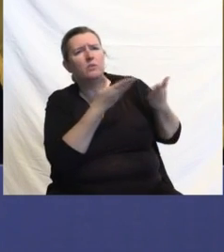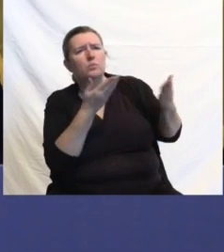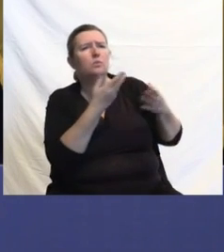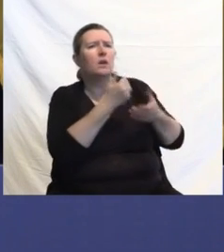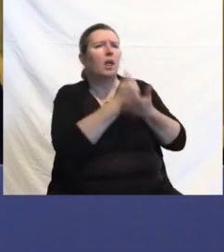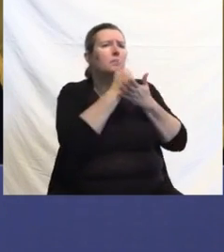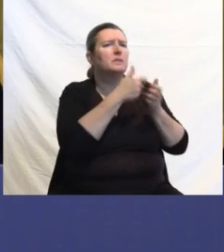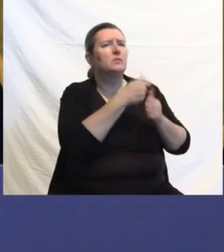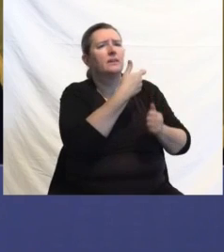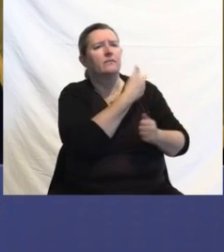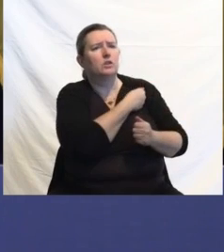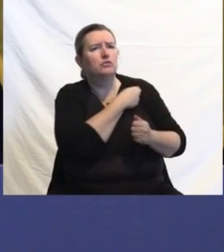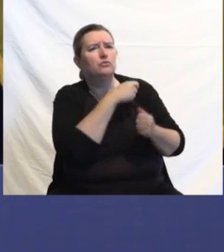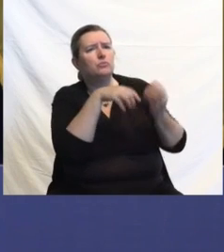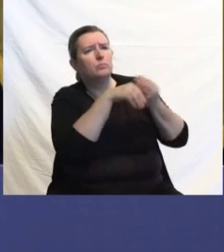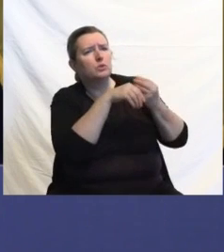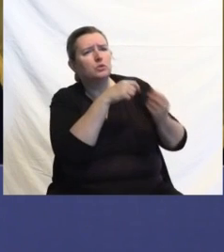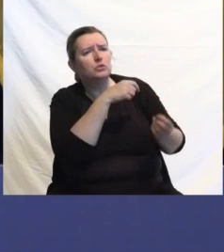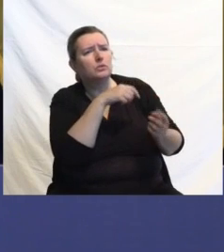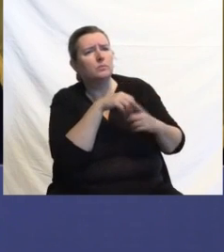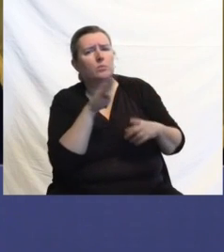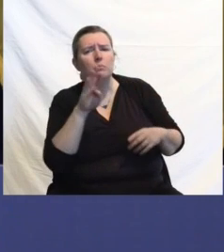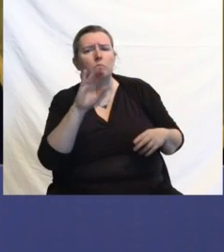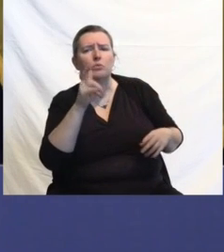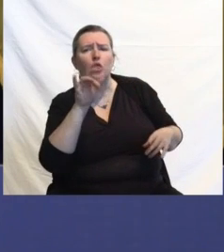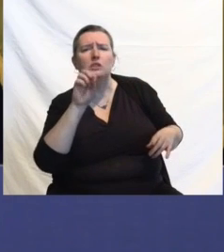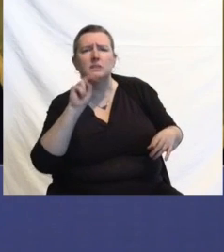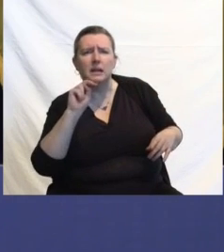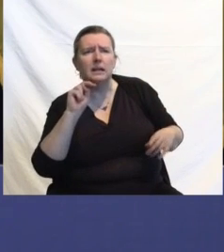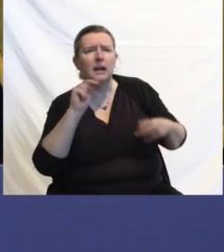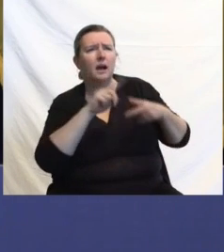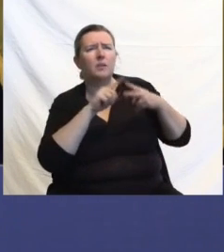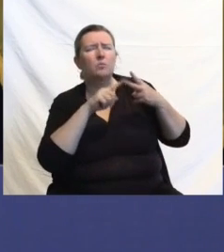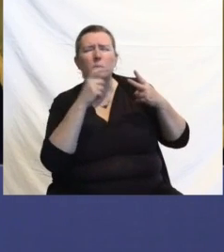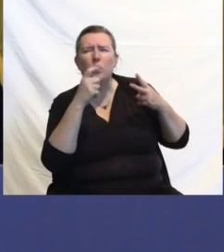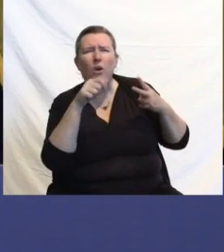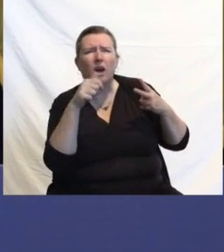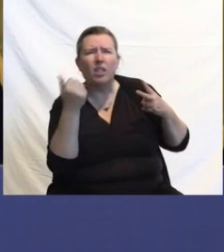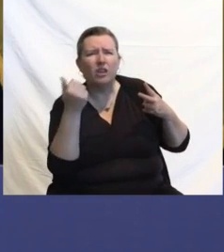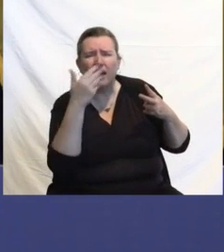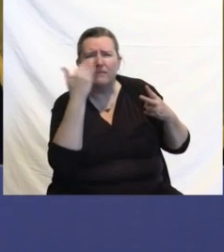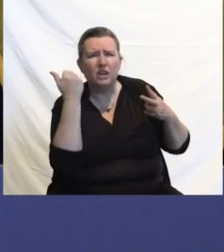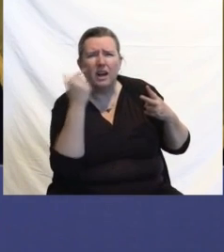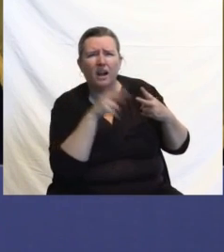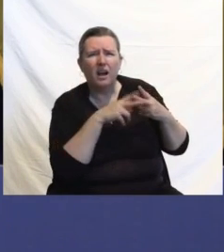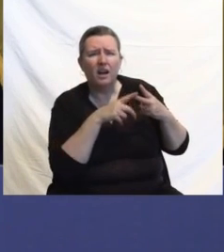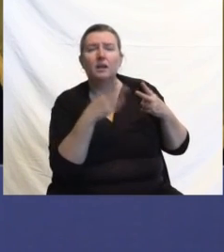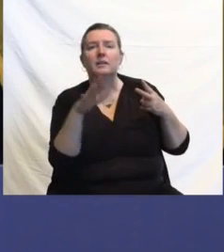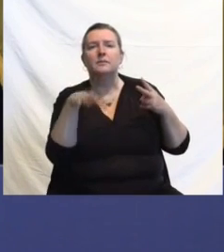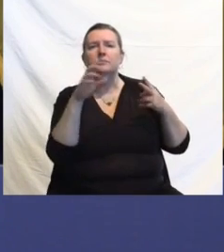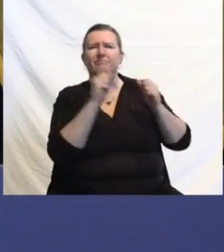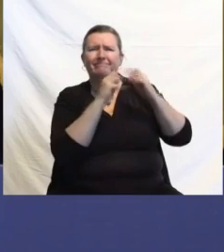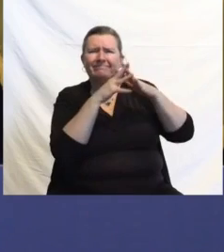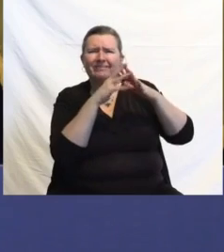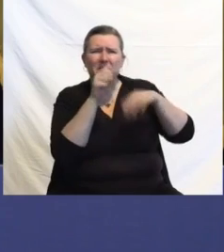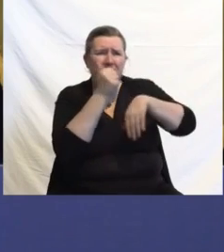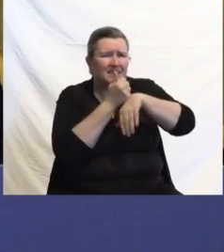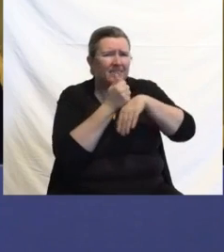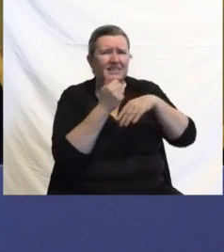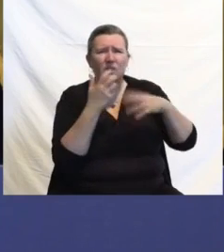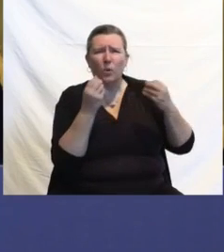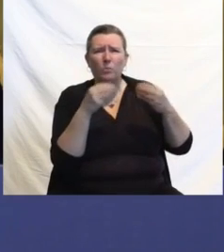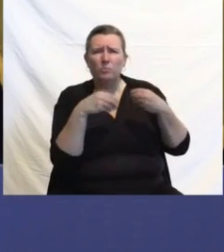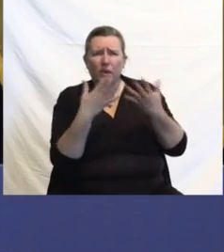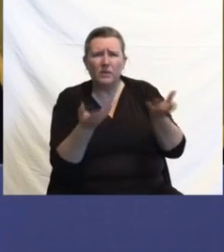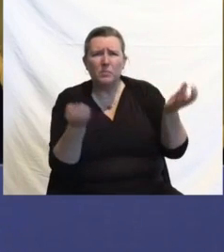other county. Do you have any more particulars on that? Is that going to be like another dedicated site, or is it just going to be more resources for the county sites that